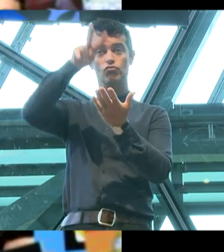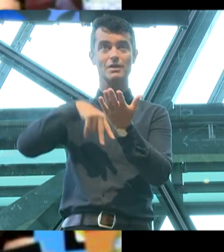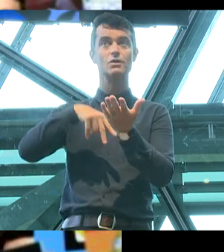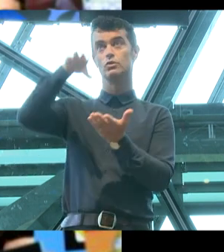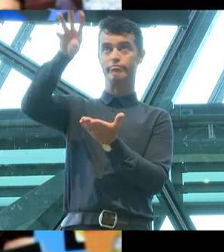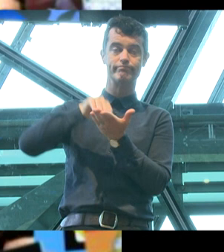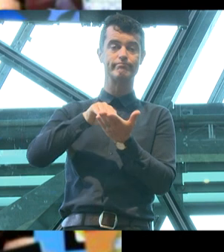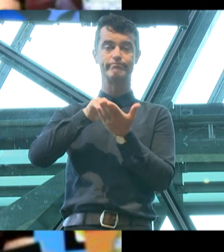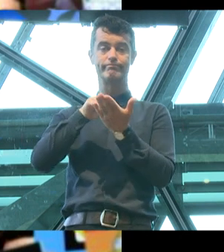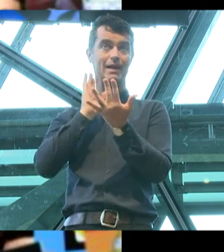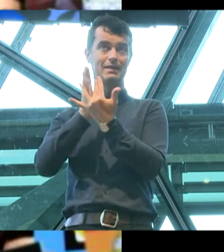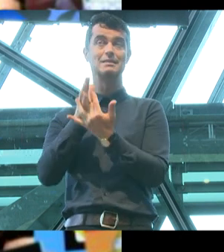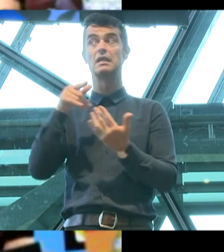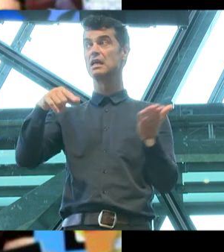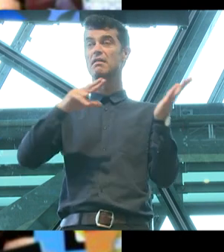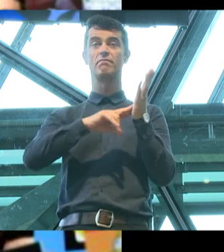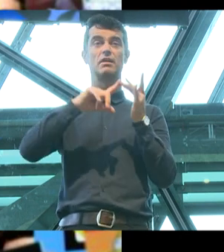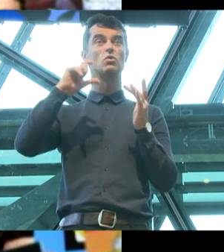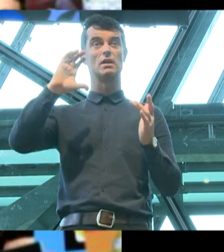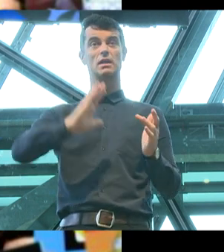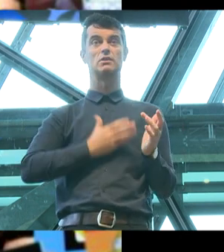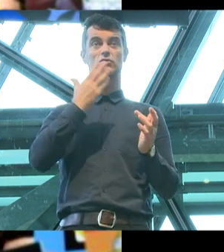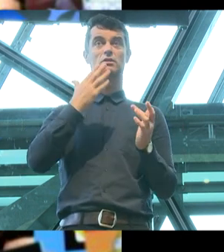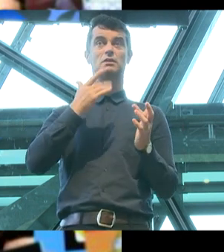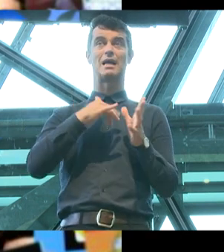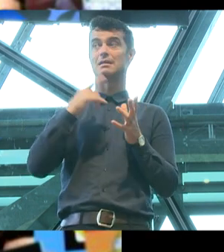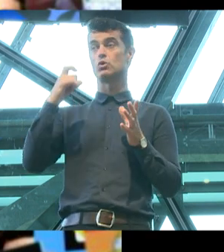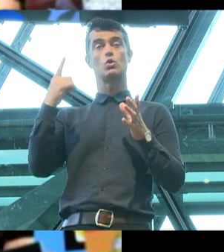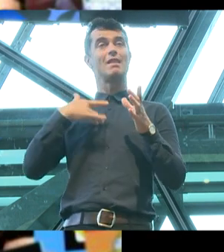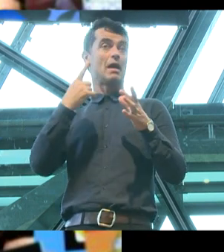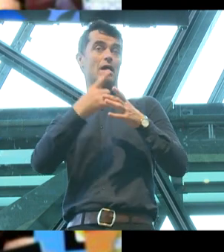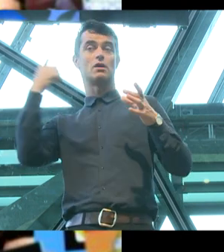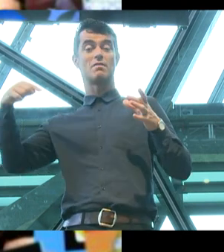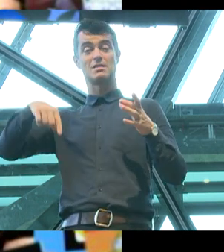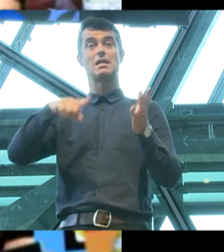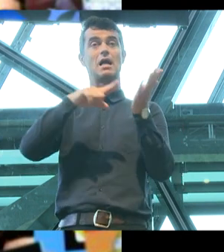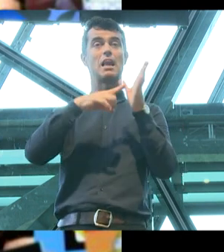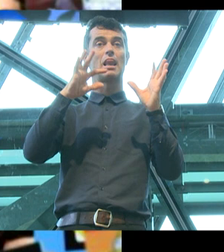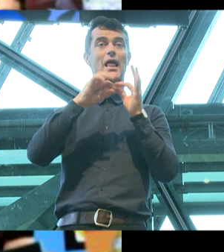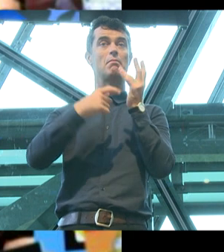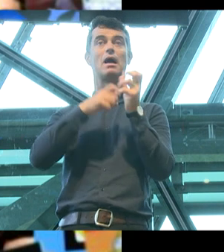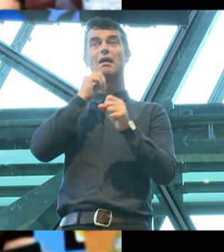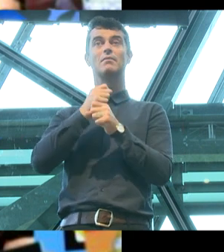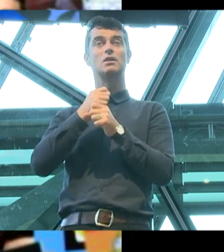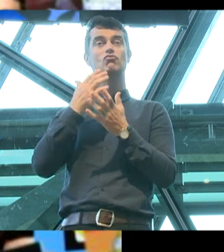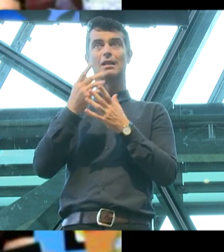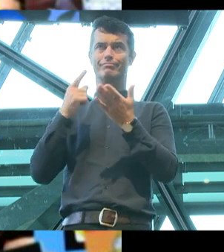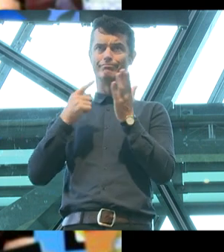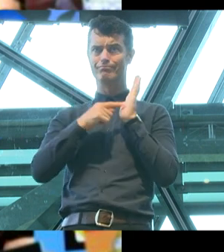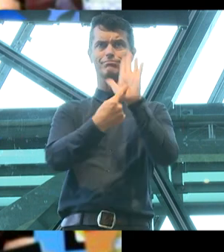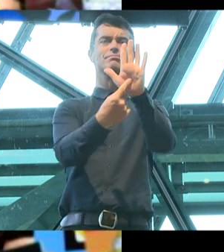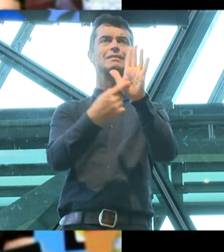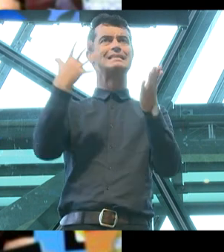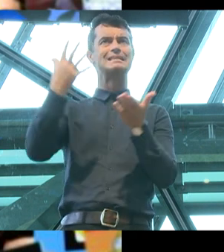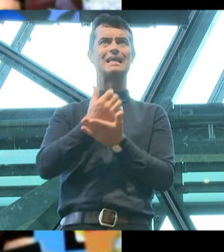In this state of Victoria, it was interesting as an outsider to see that the Andrews Labor Government took to highlighting the importance of safe schools once